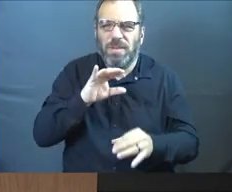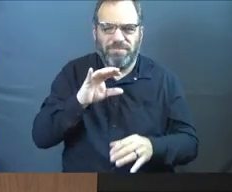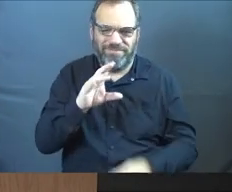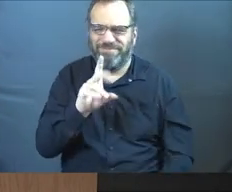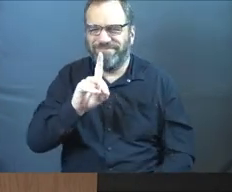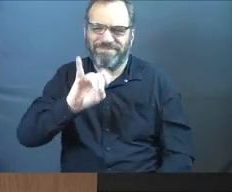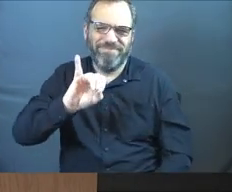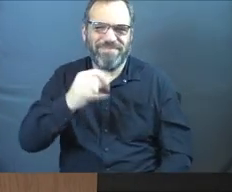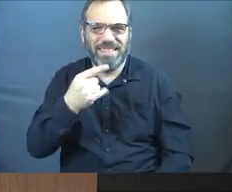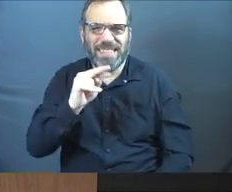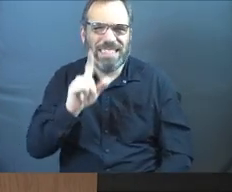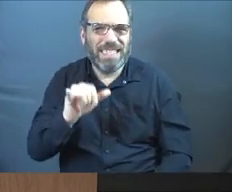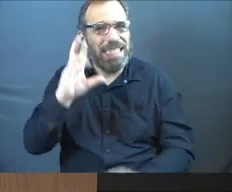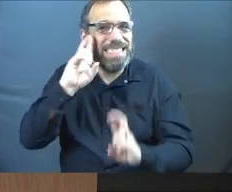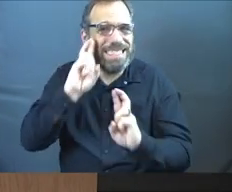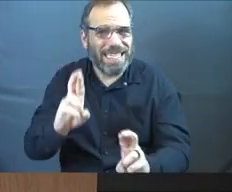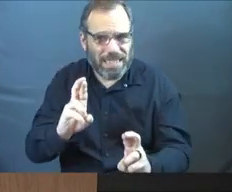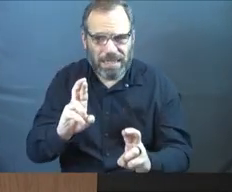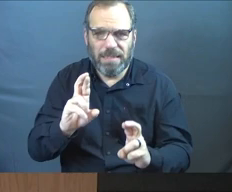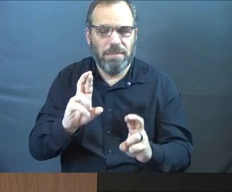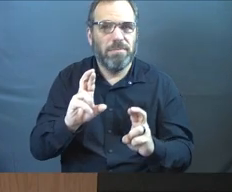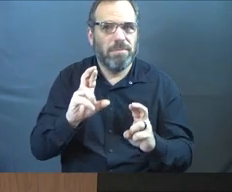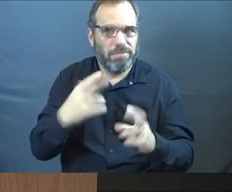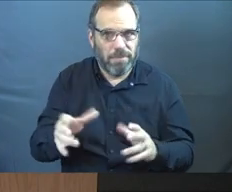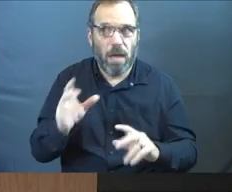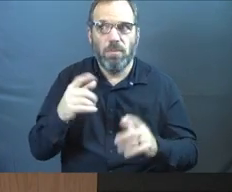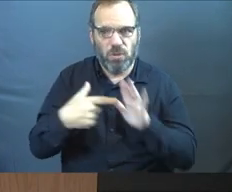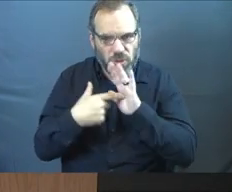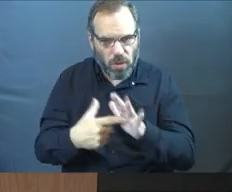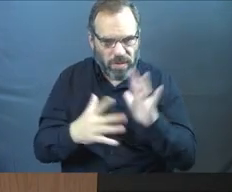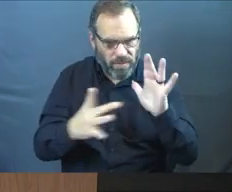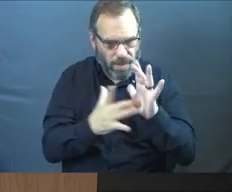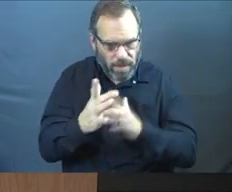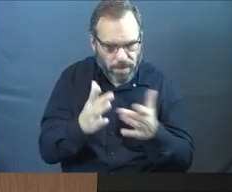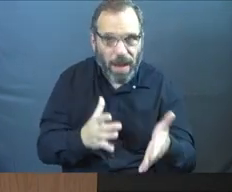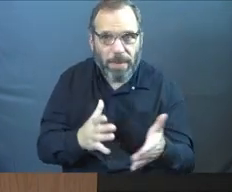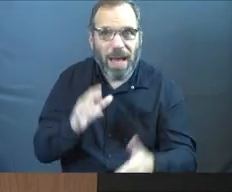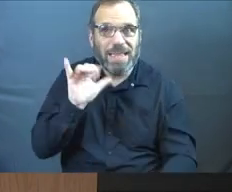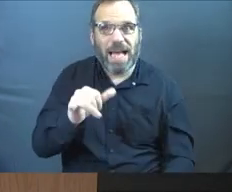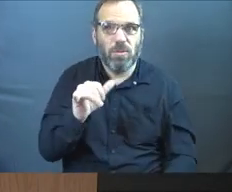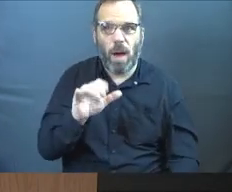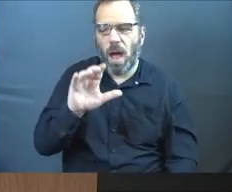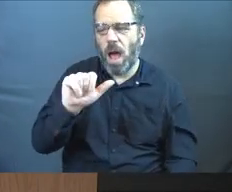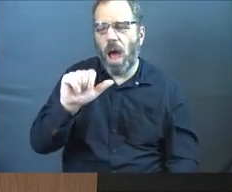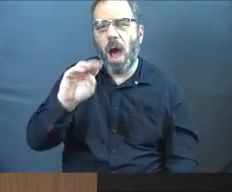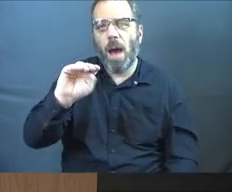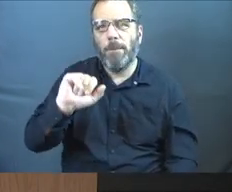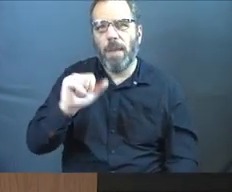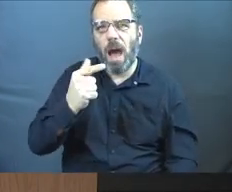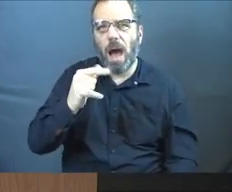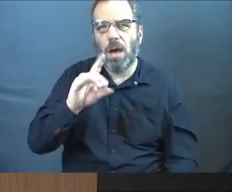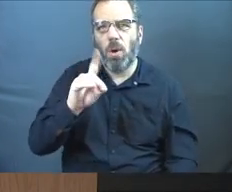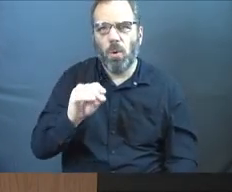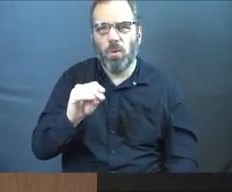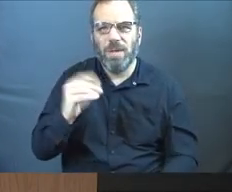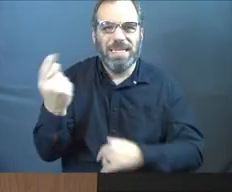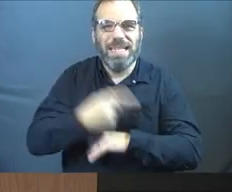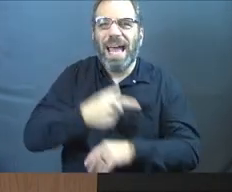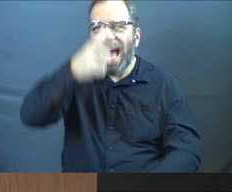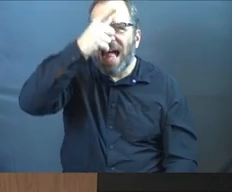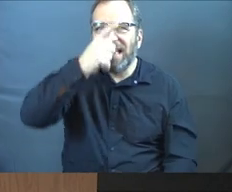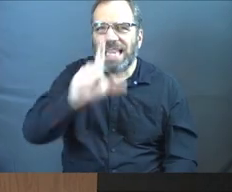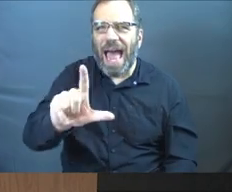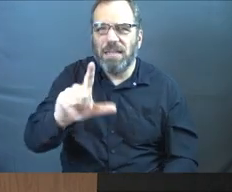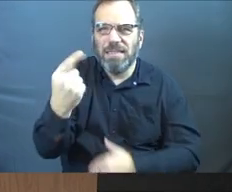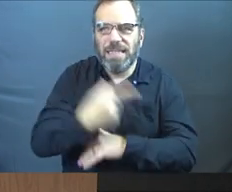people. We talked about that last week. We showed that from the scripture last week. That's what Imago Dei means. It's this fancy Latin phrase for